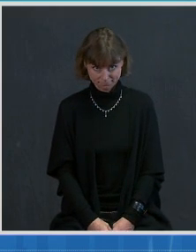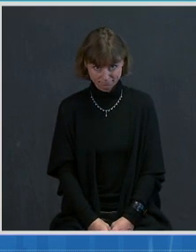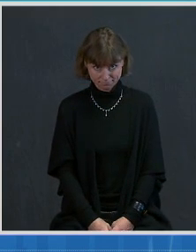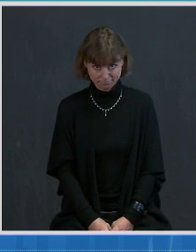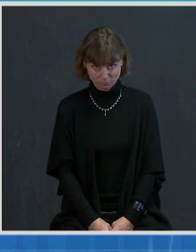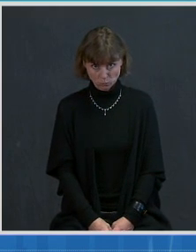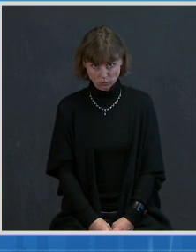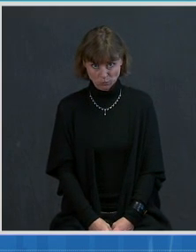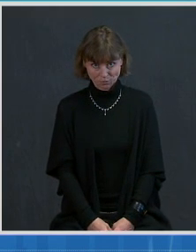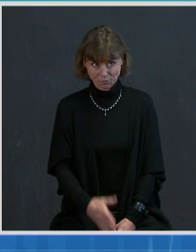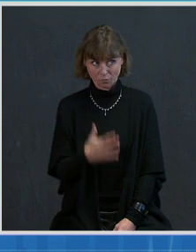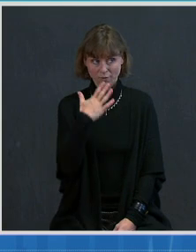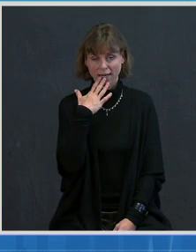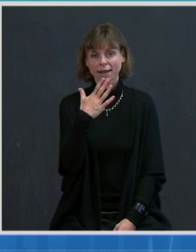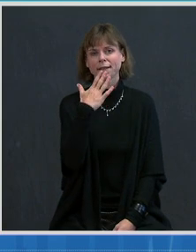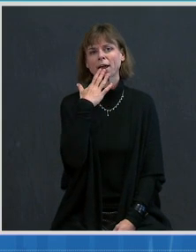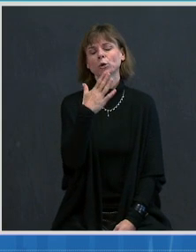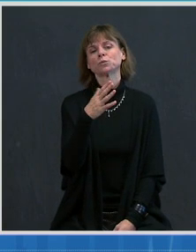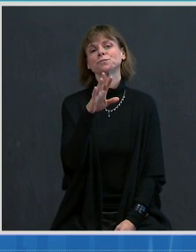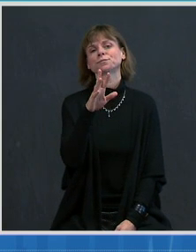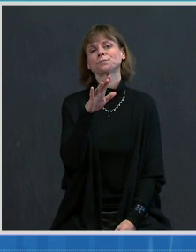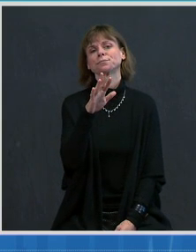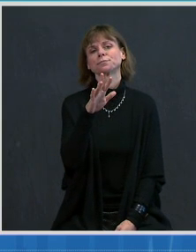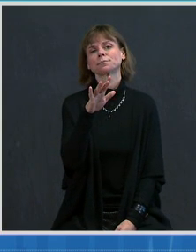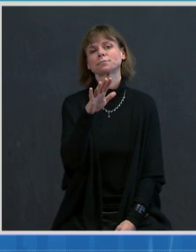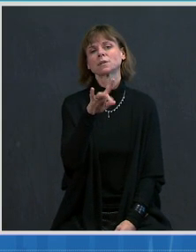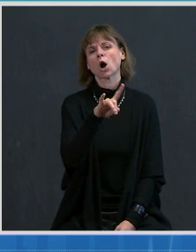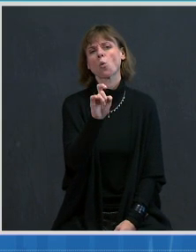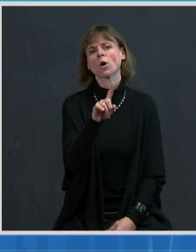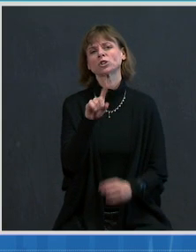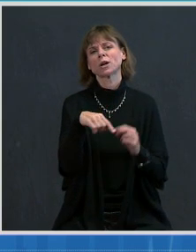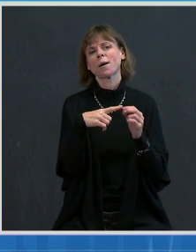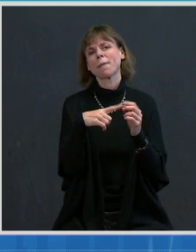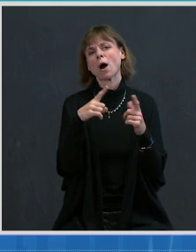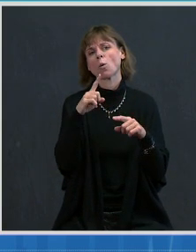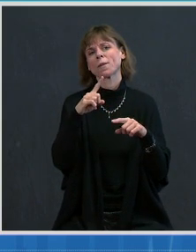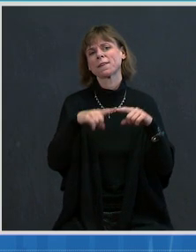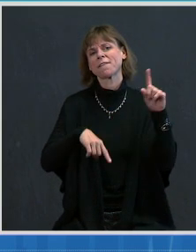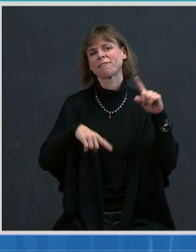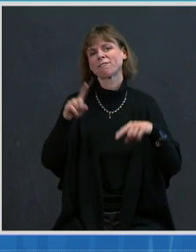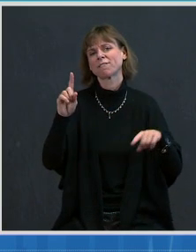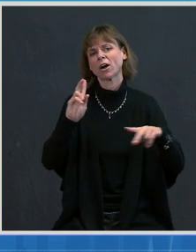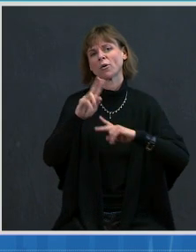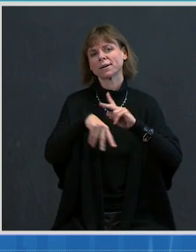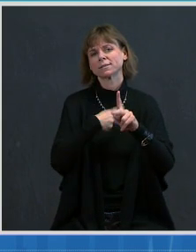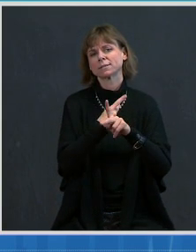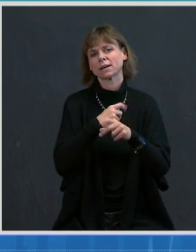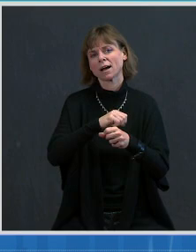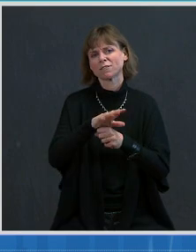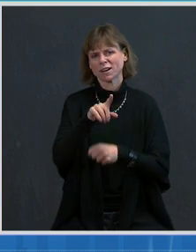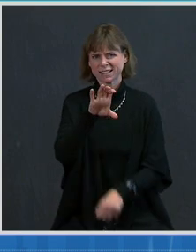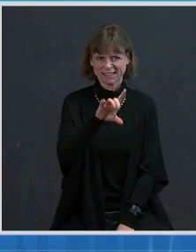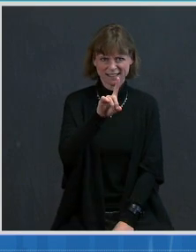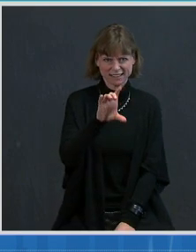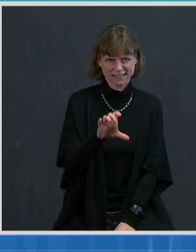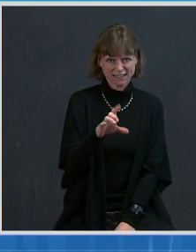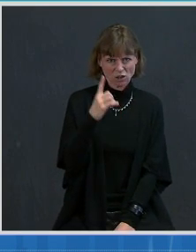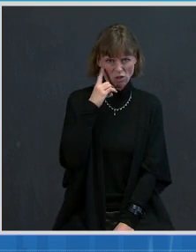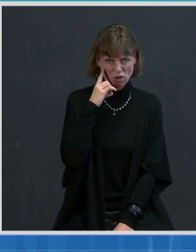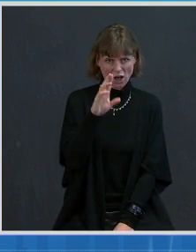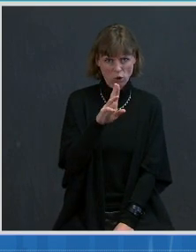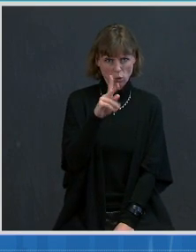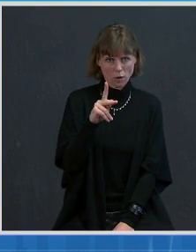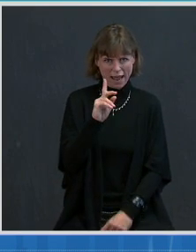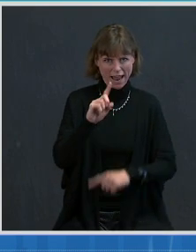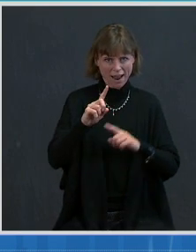much. A question about the variants. CDC had predicted that the UK variant would be dominant in the U.S.